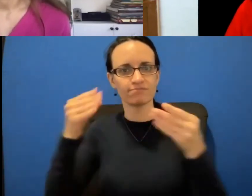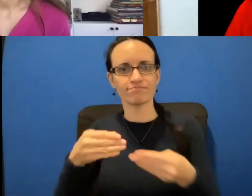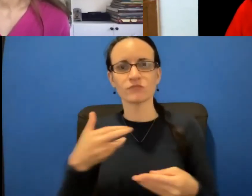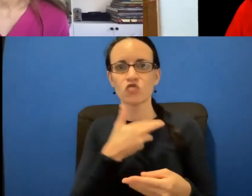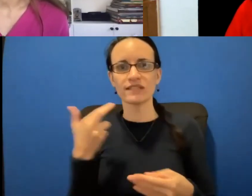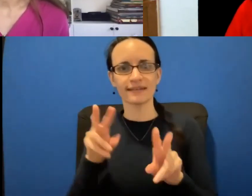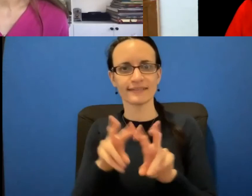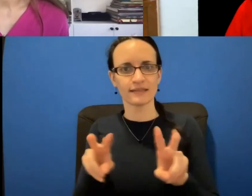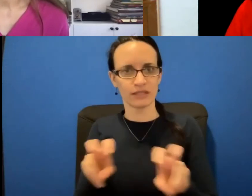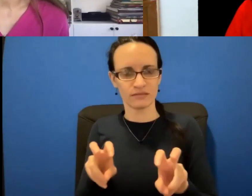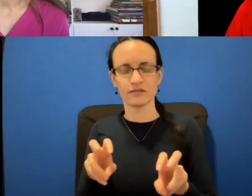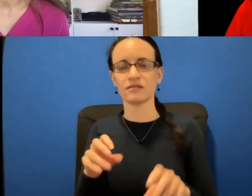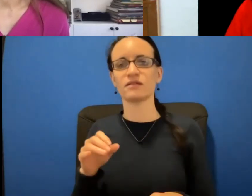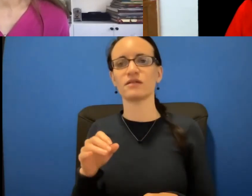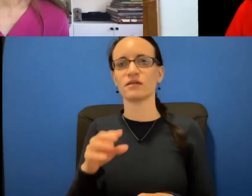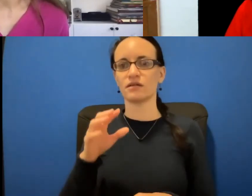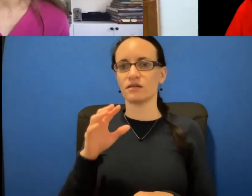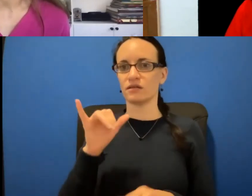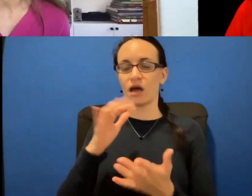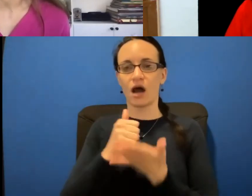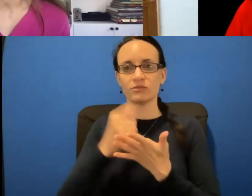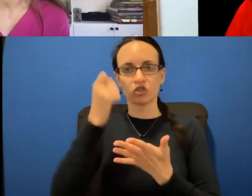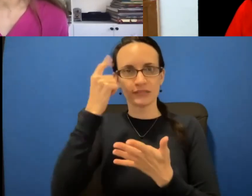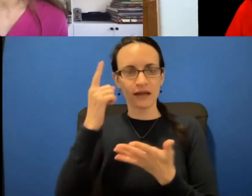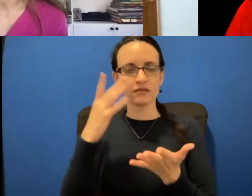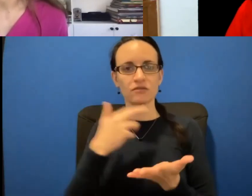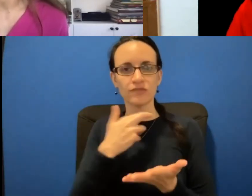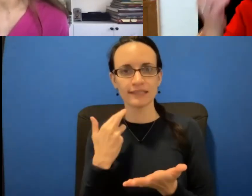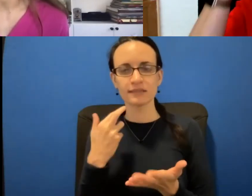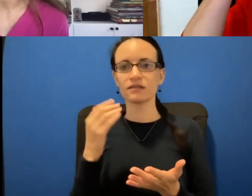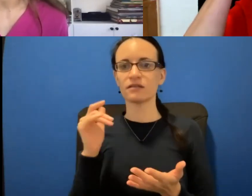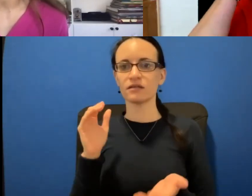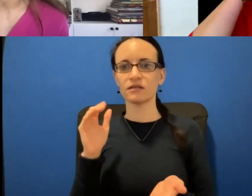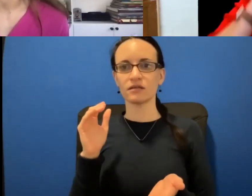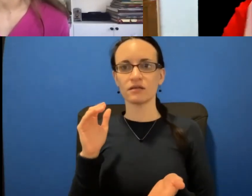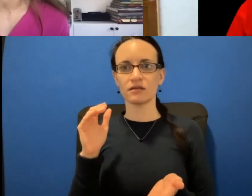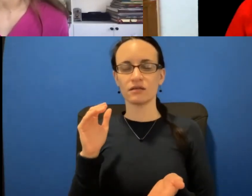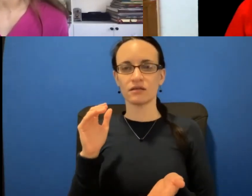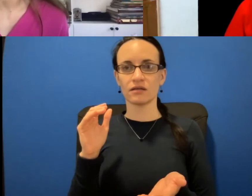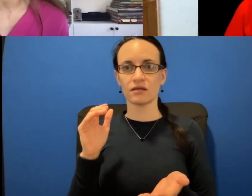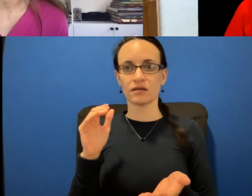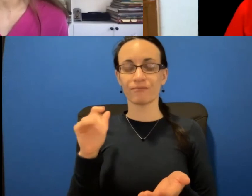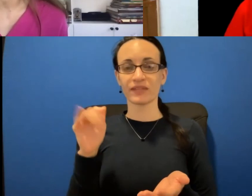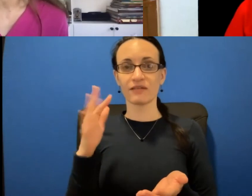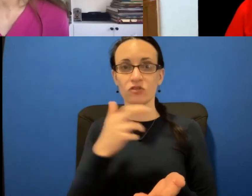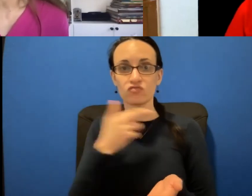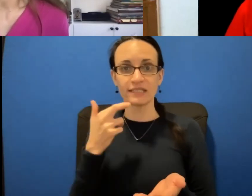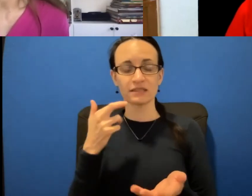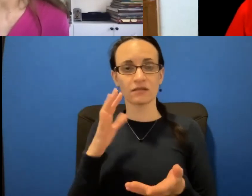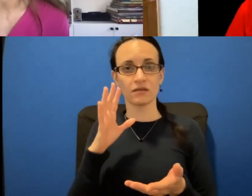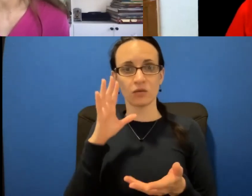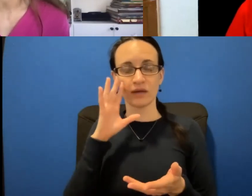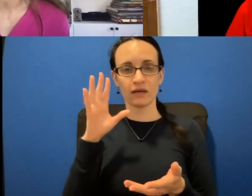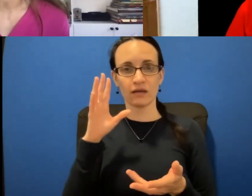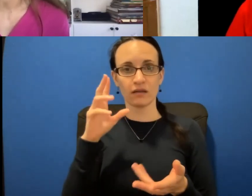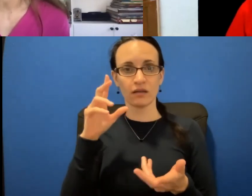that our understanding of risk in terms of whether you're going to get breast cancer is going to improve over time. I don't think, you know, right